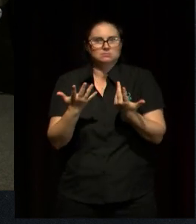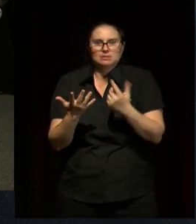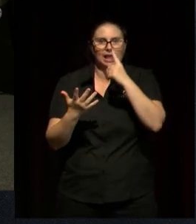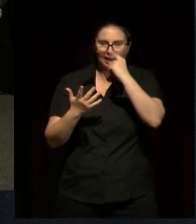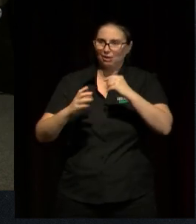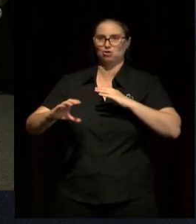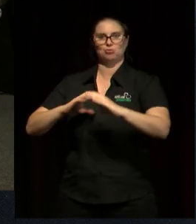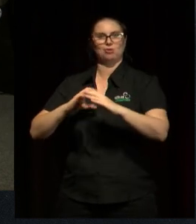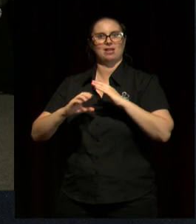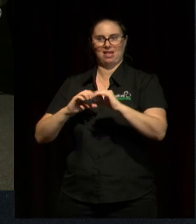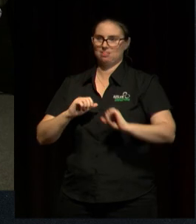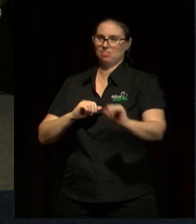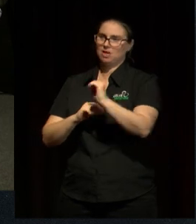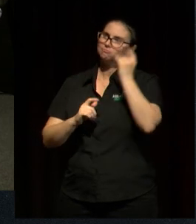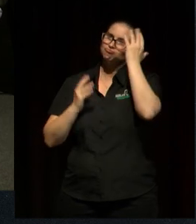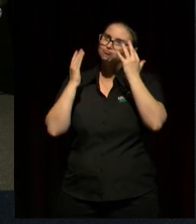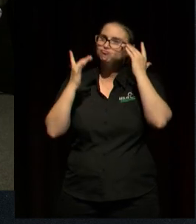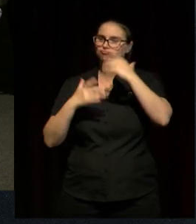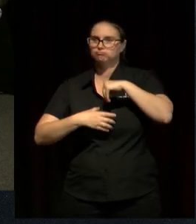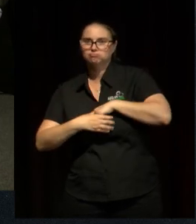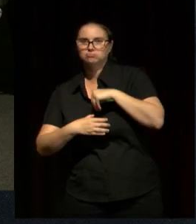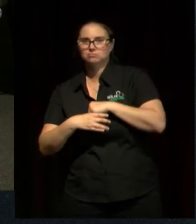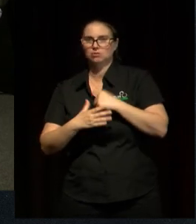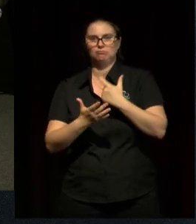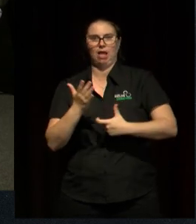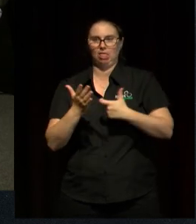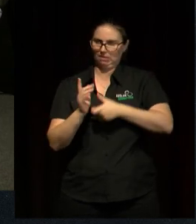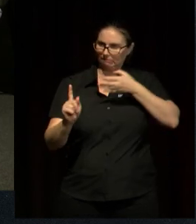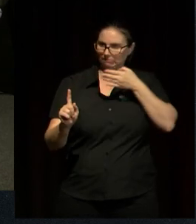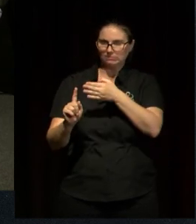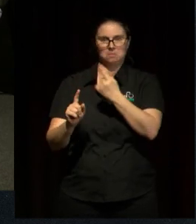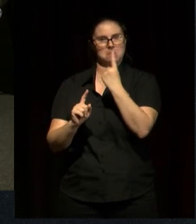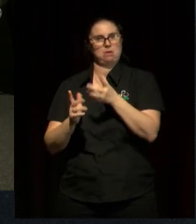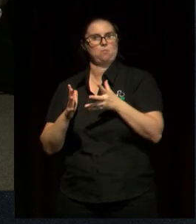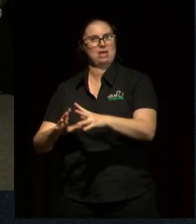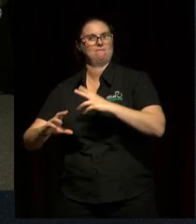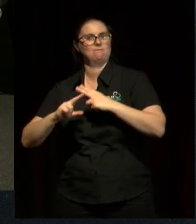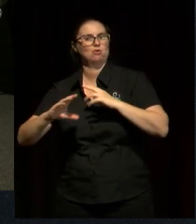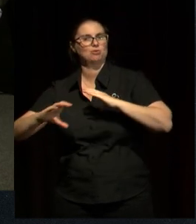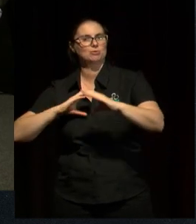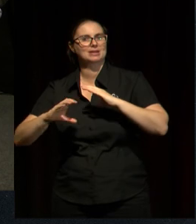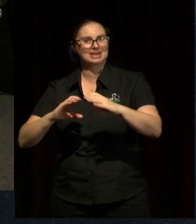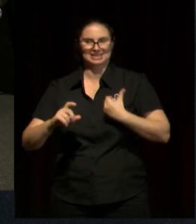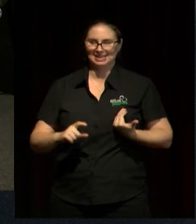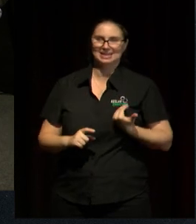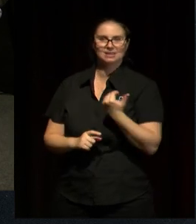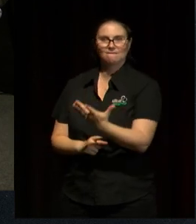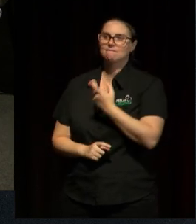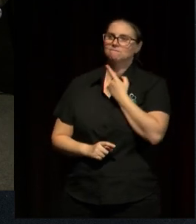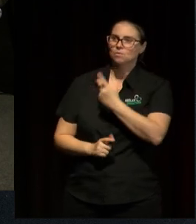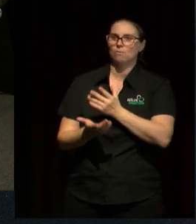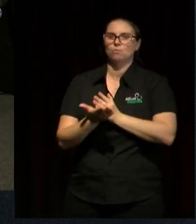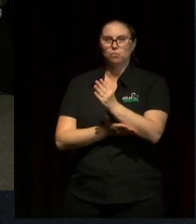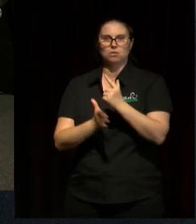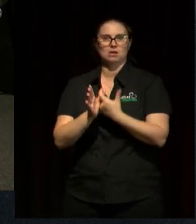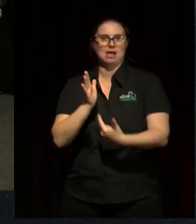then they're not so disenfranchised from the way our society functions. You know, again, if we give them that voice through the arts,